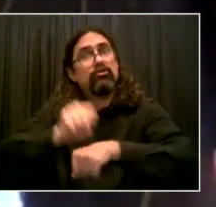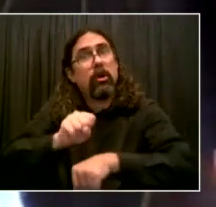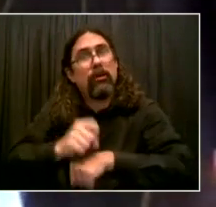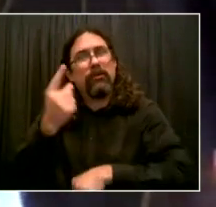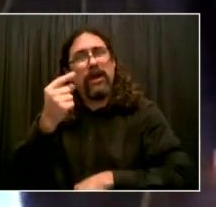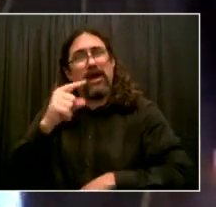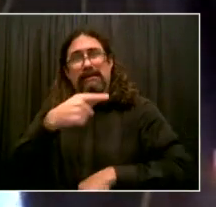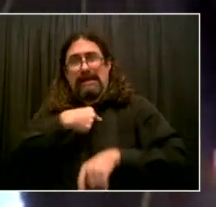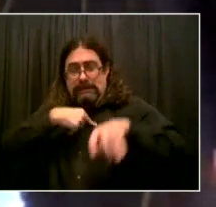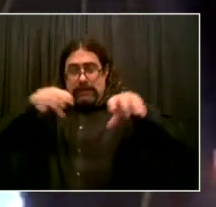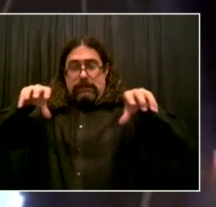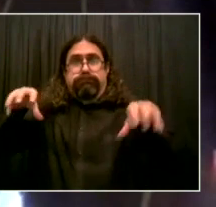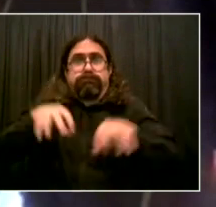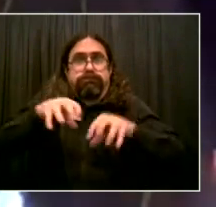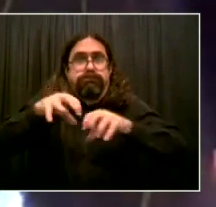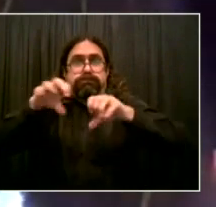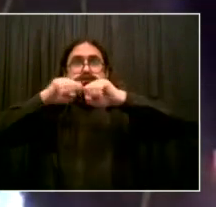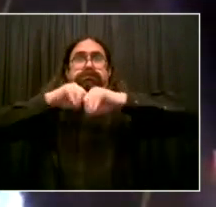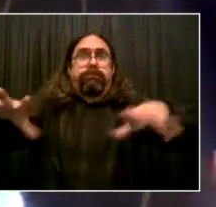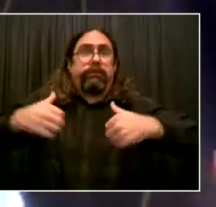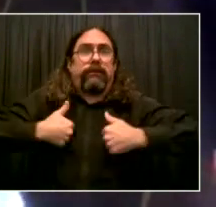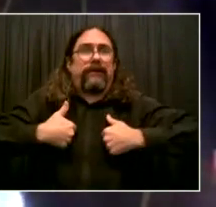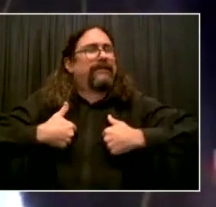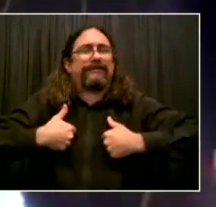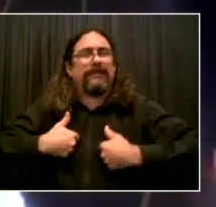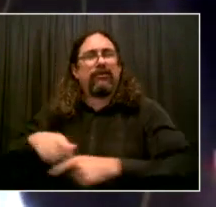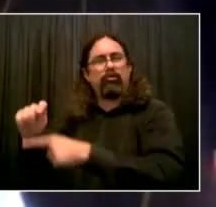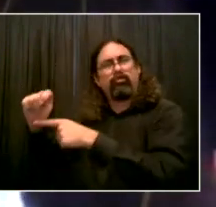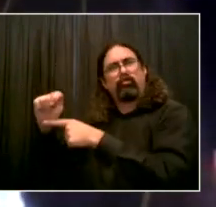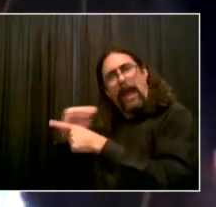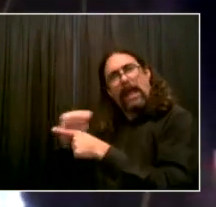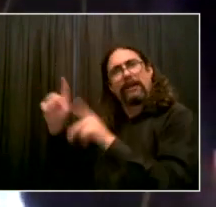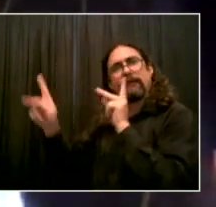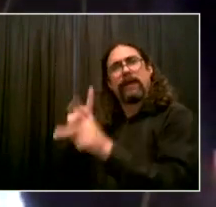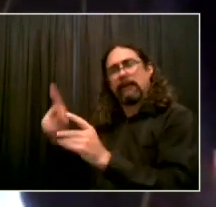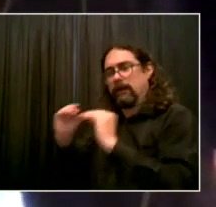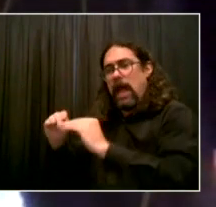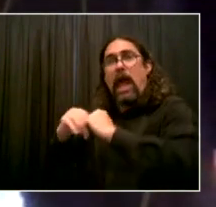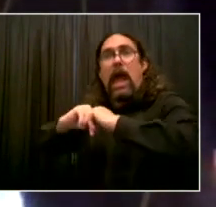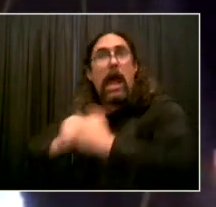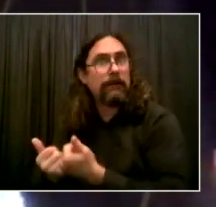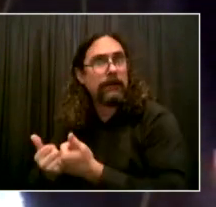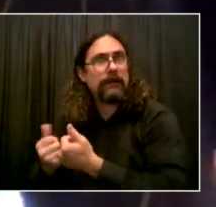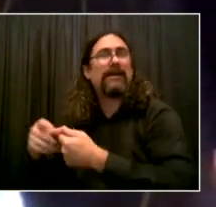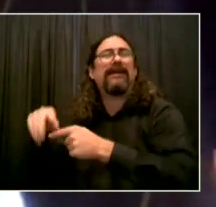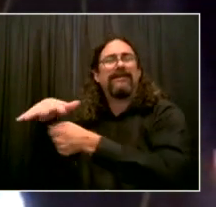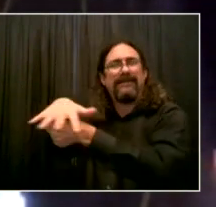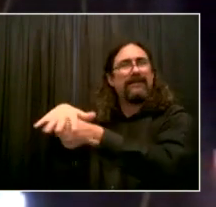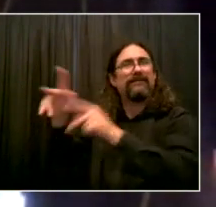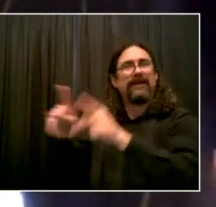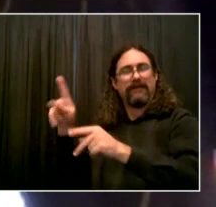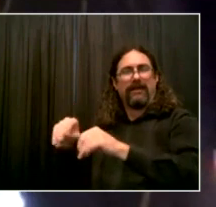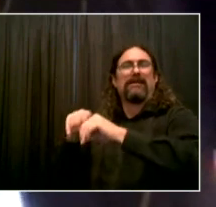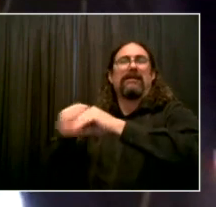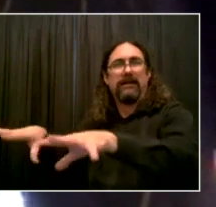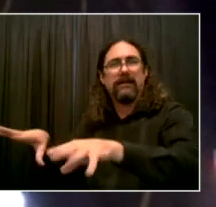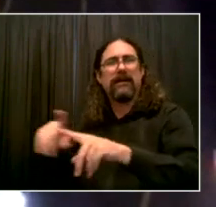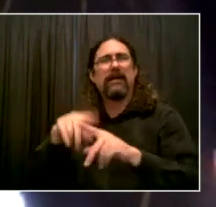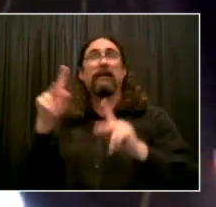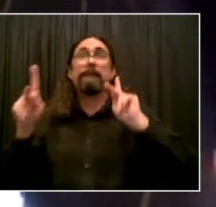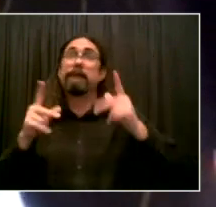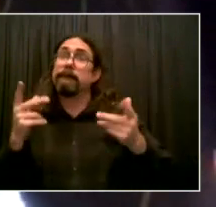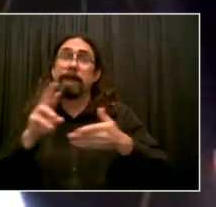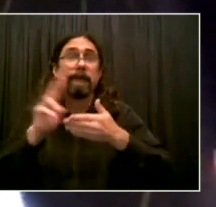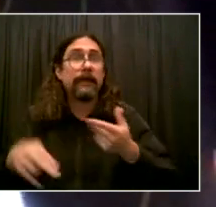arc of American racism, there is disproportionate impoverishment, unemployment, lack of housing, and poor access